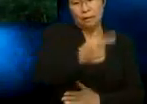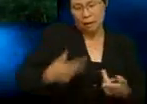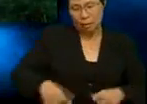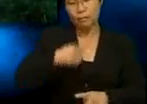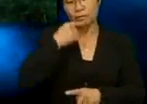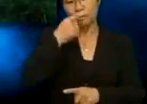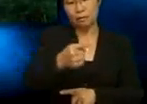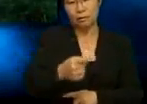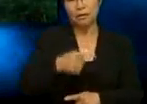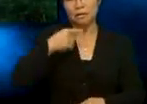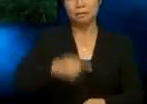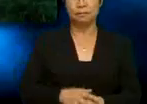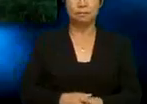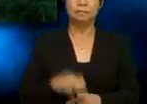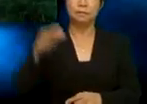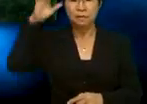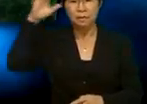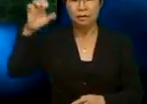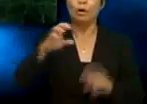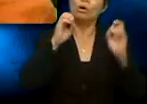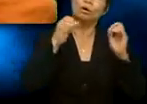her. He... It's okay, Marvin.